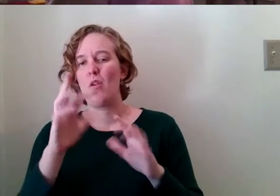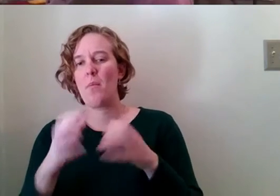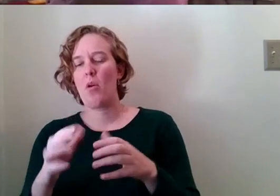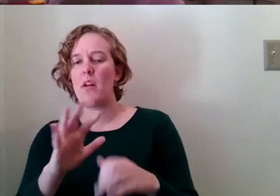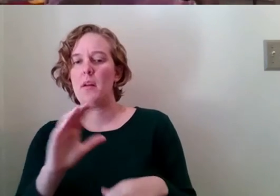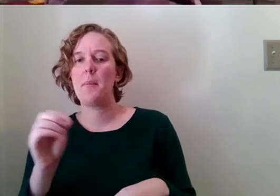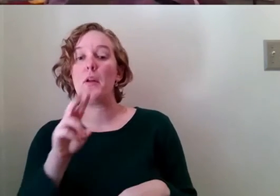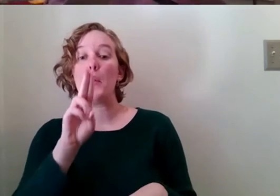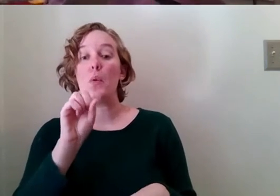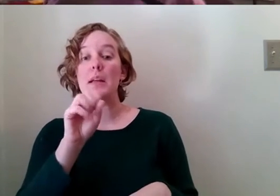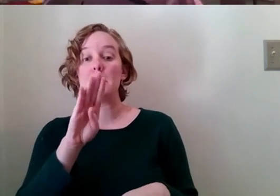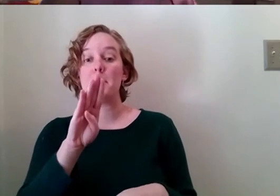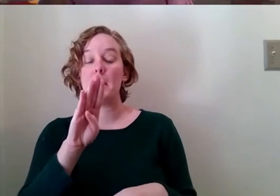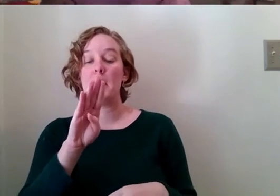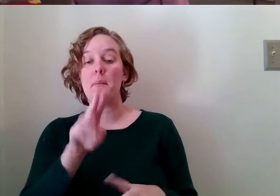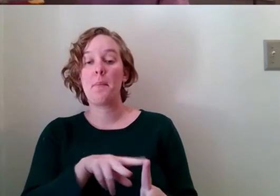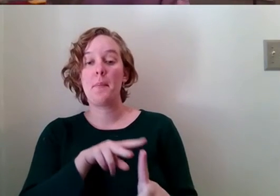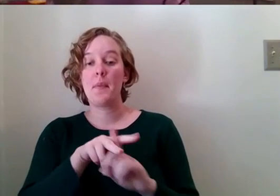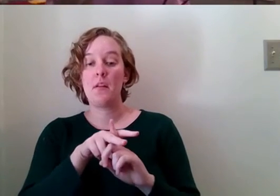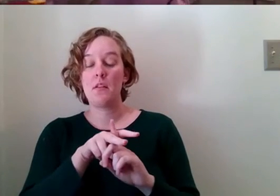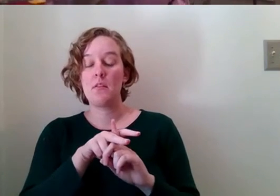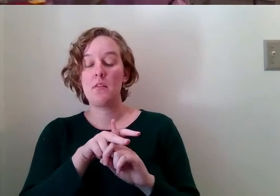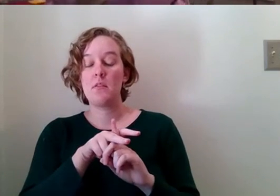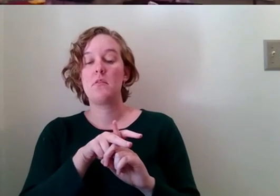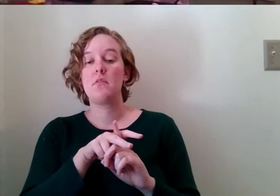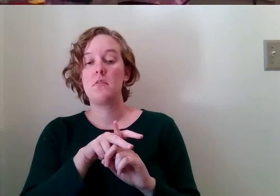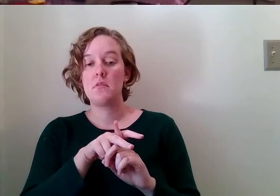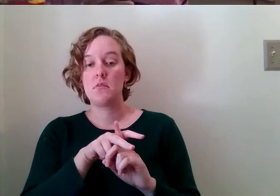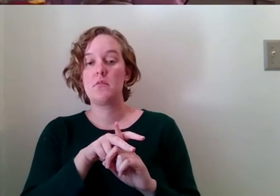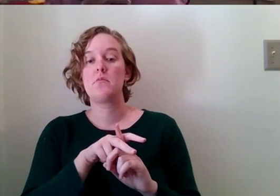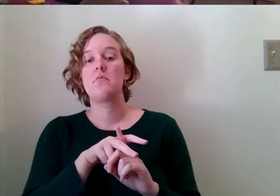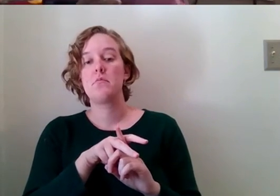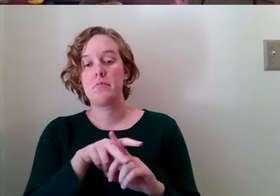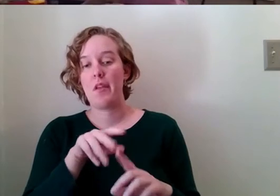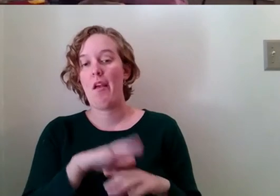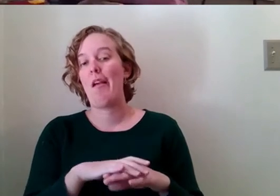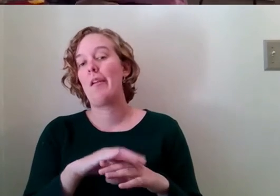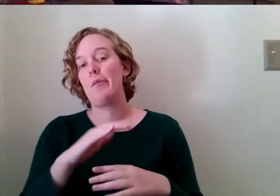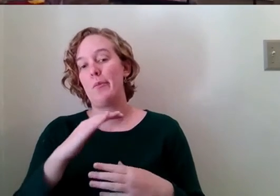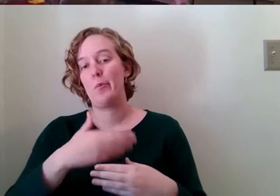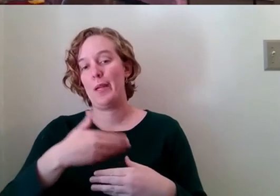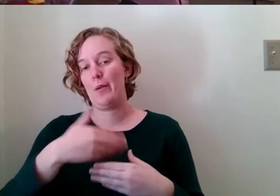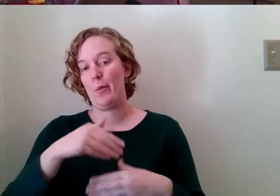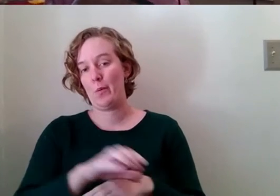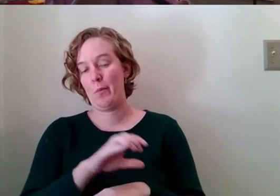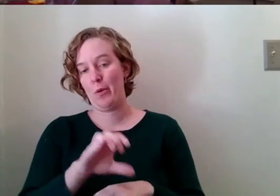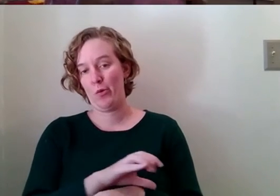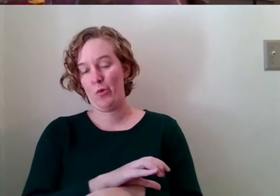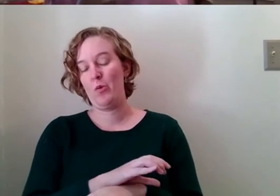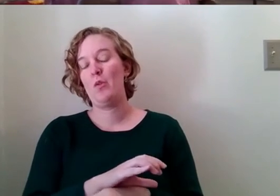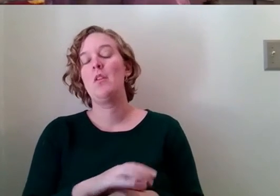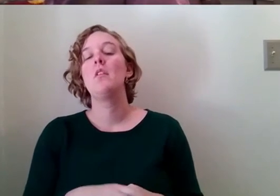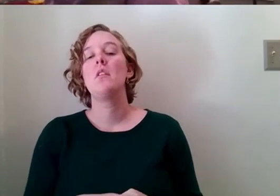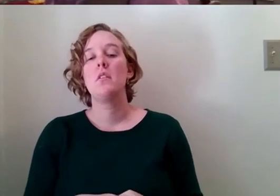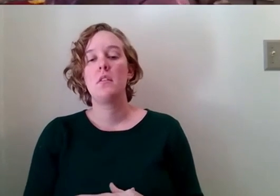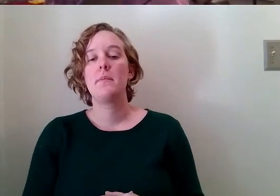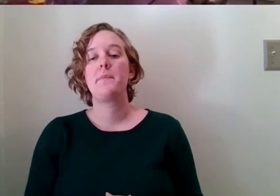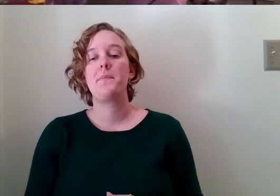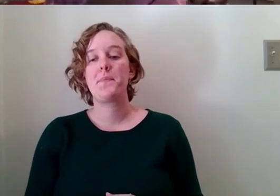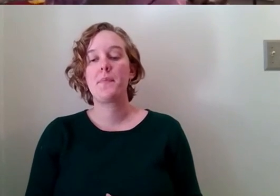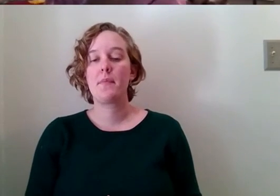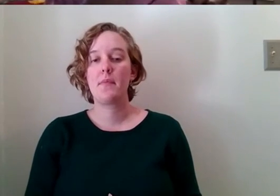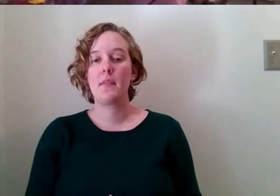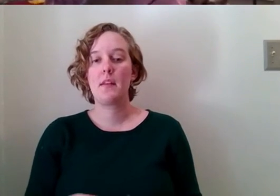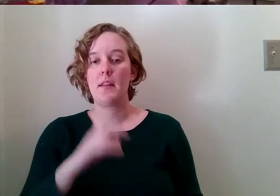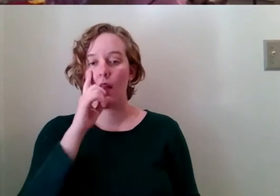device plugs into a um usb port on a windows computer windows computer and the eye